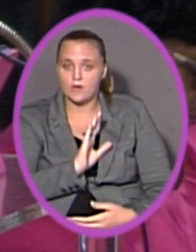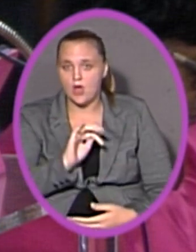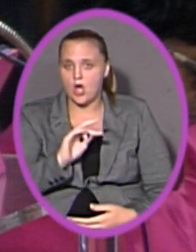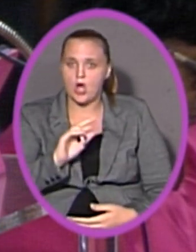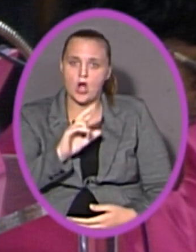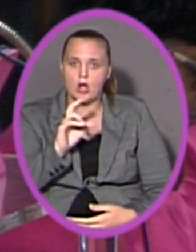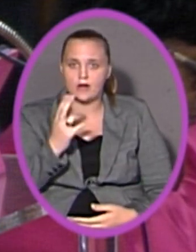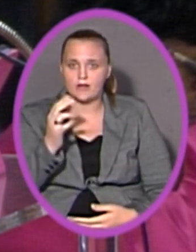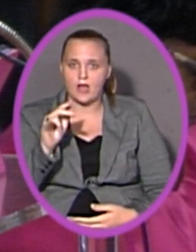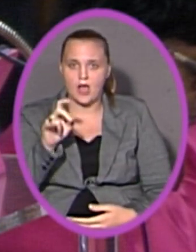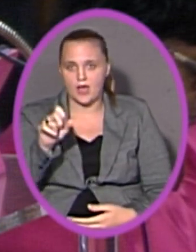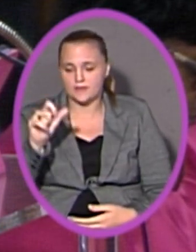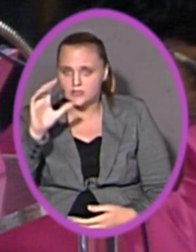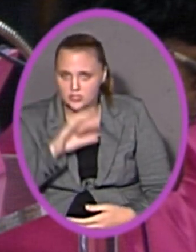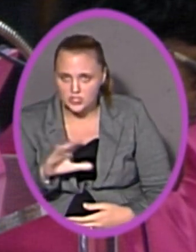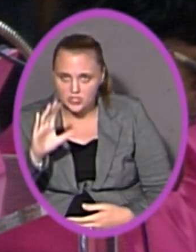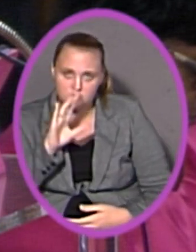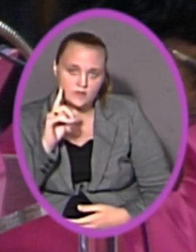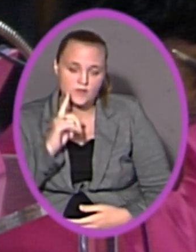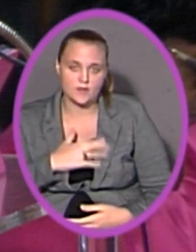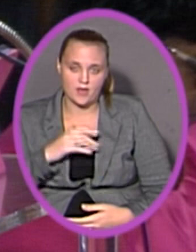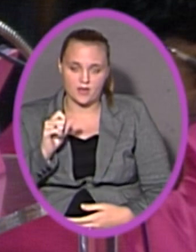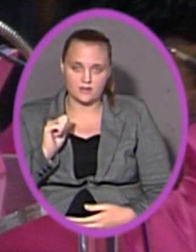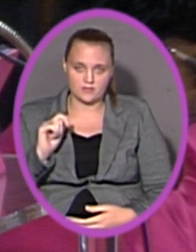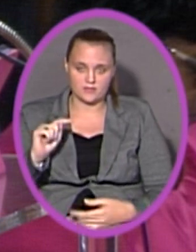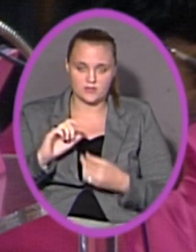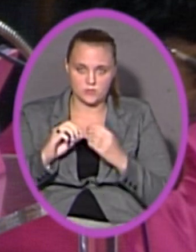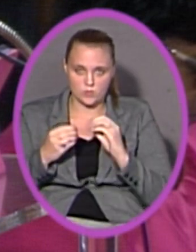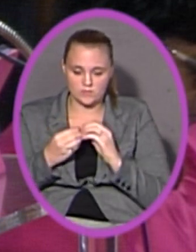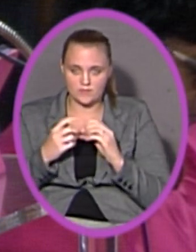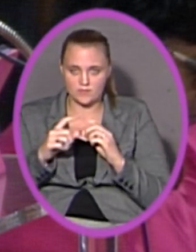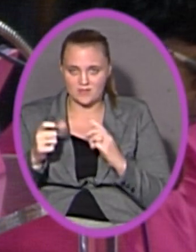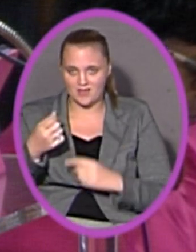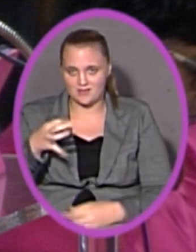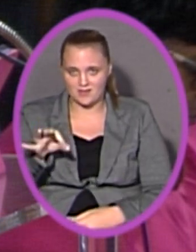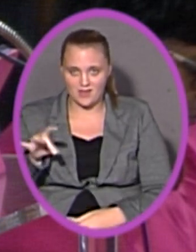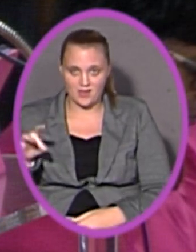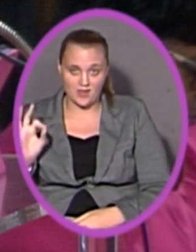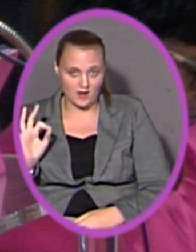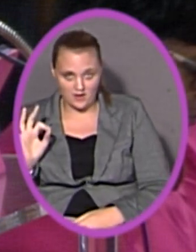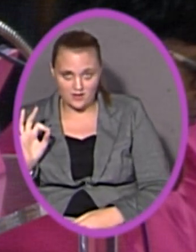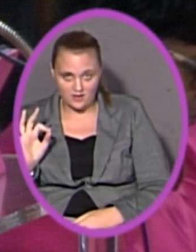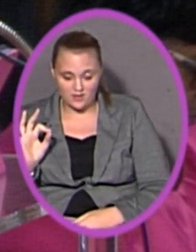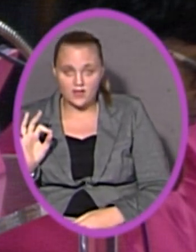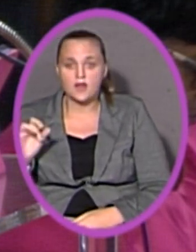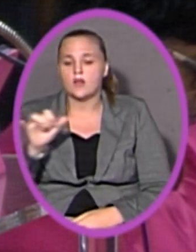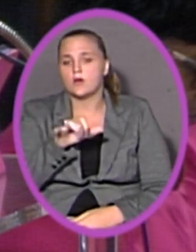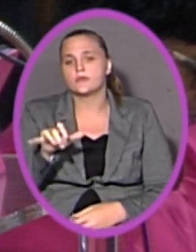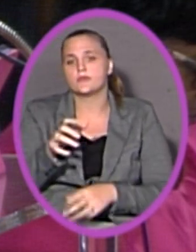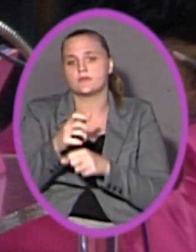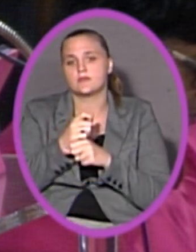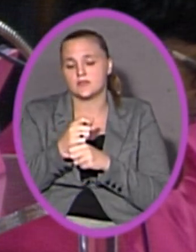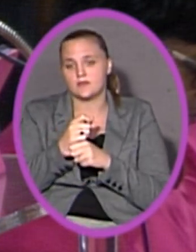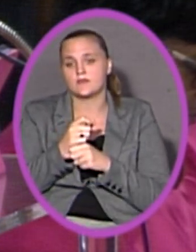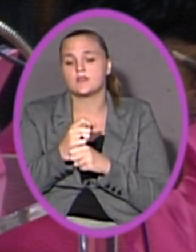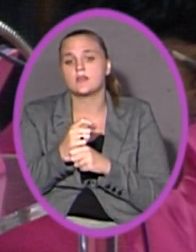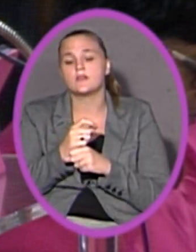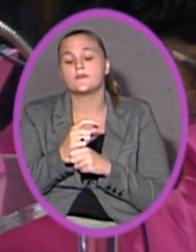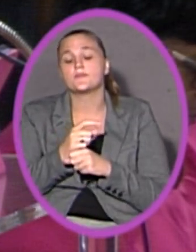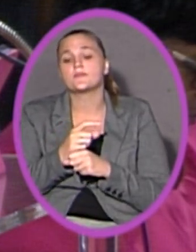searched for my SAT scores from 1989 and also received a highly effective